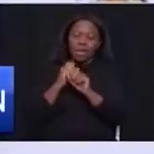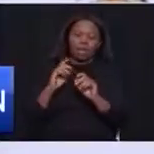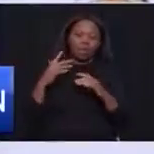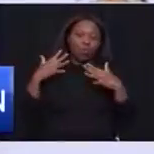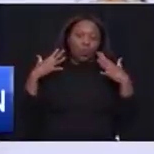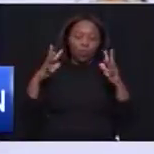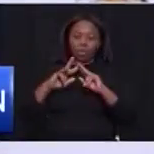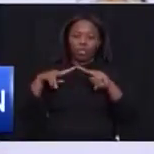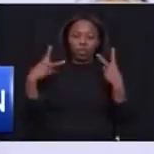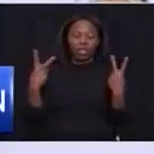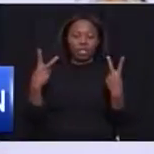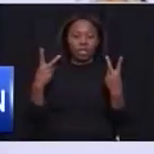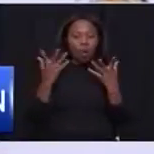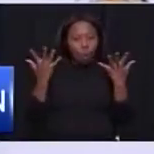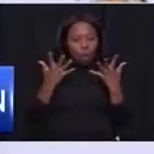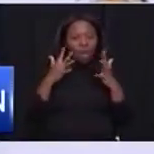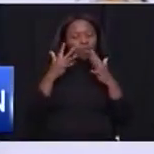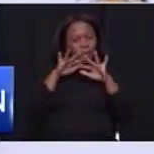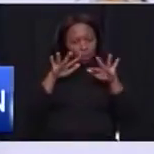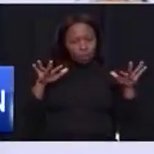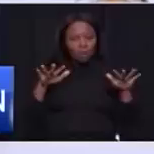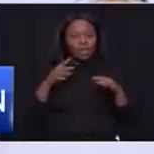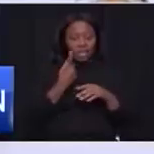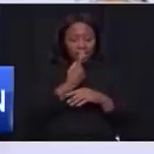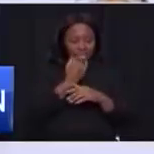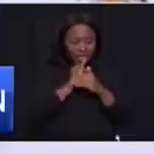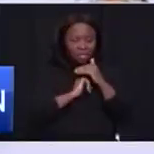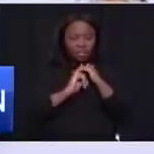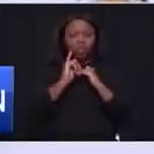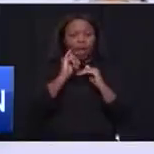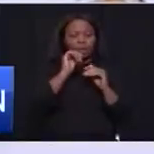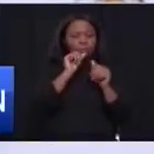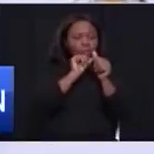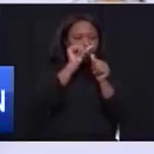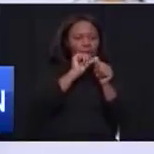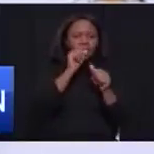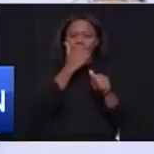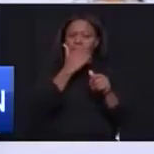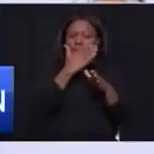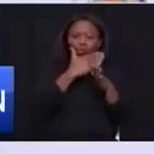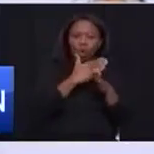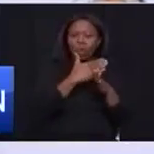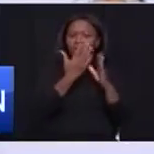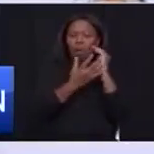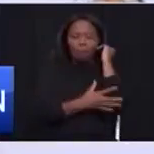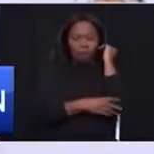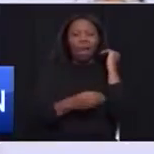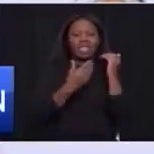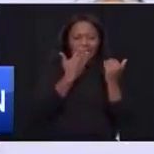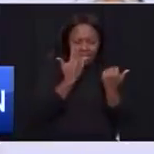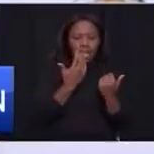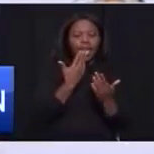citizens. Educated and skilled individuals have better jobs and better prospects for escaping from poverty.